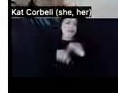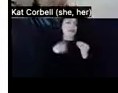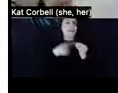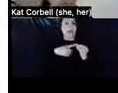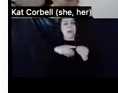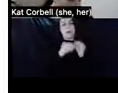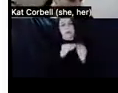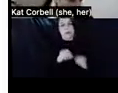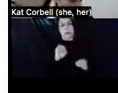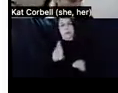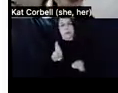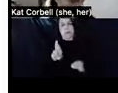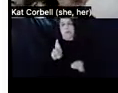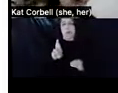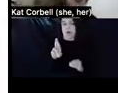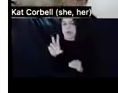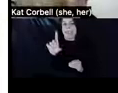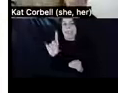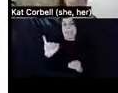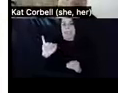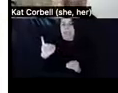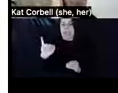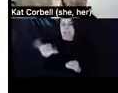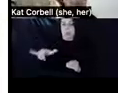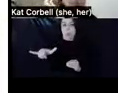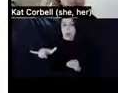yeah, I just came back from a two week, um,